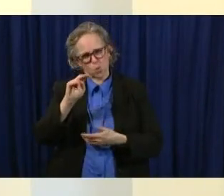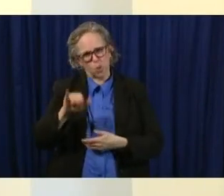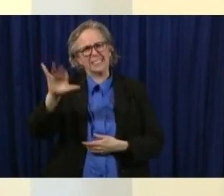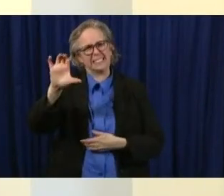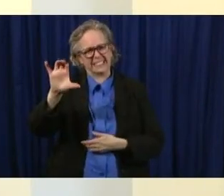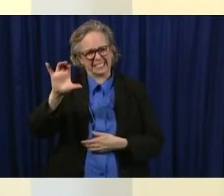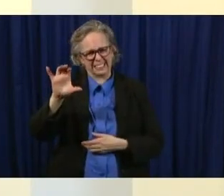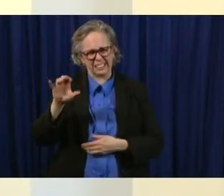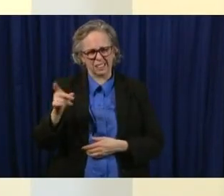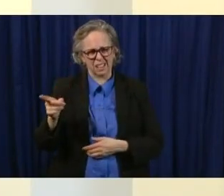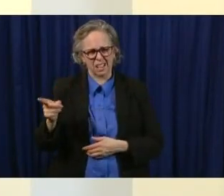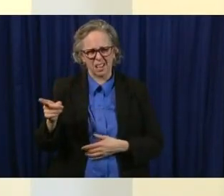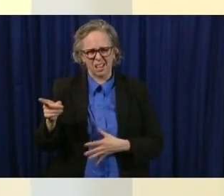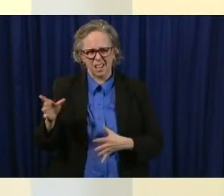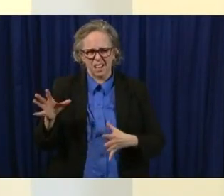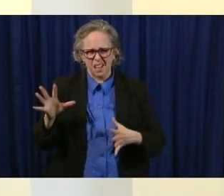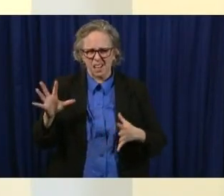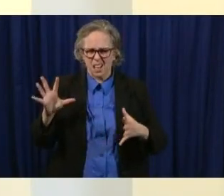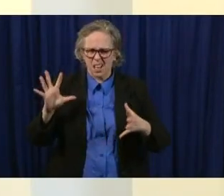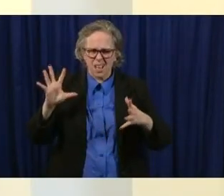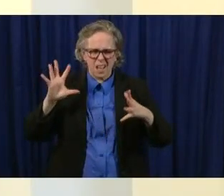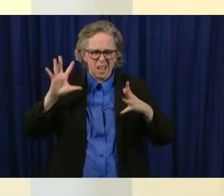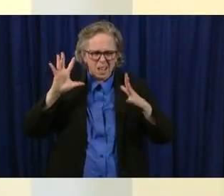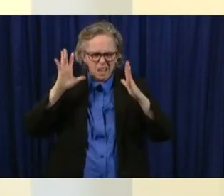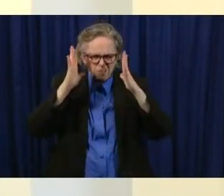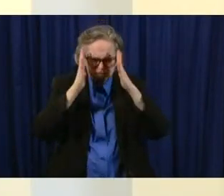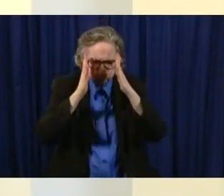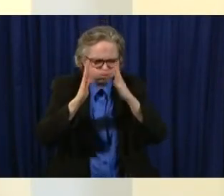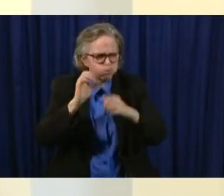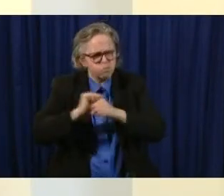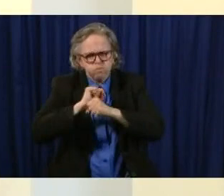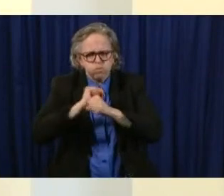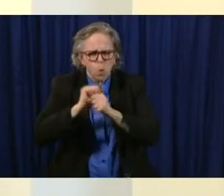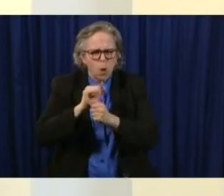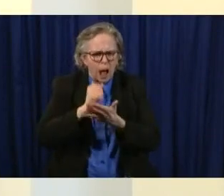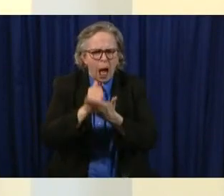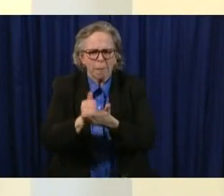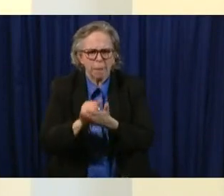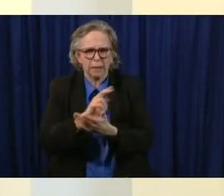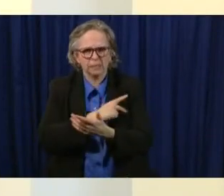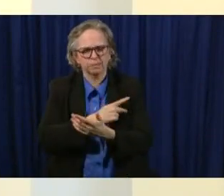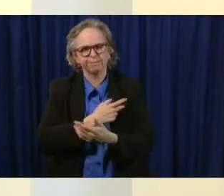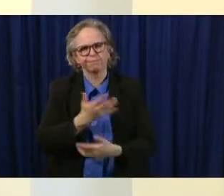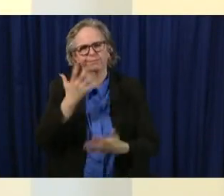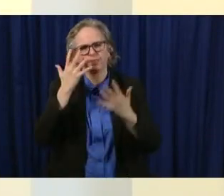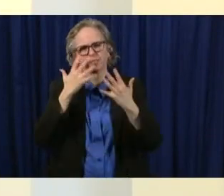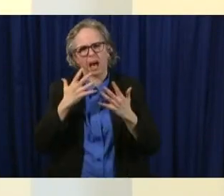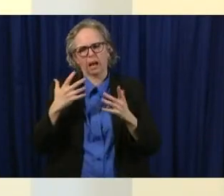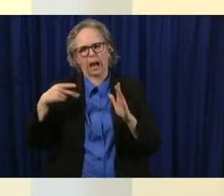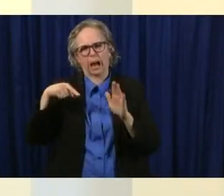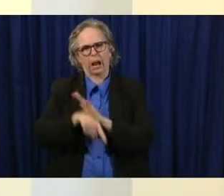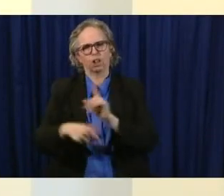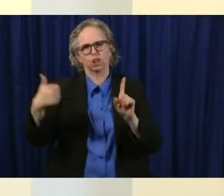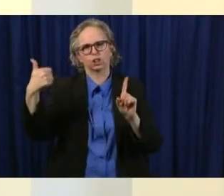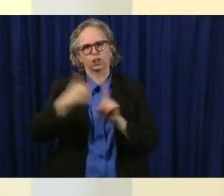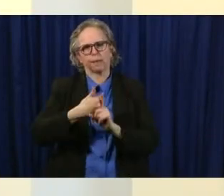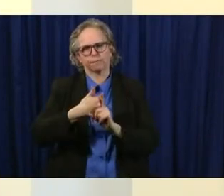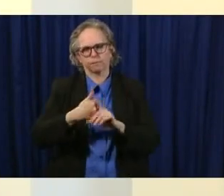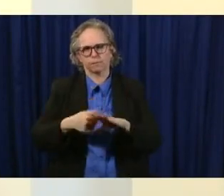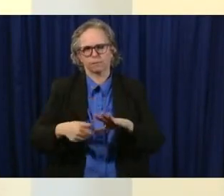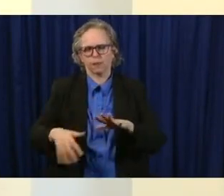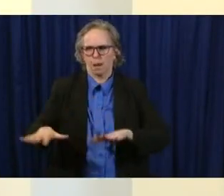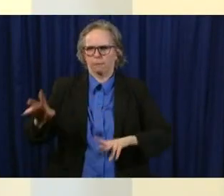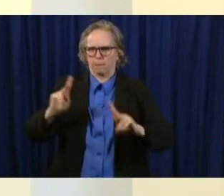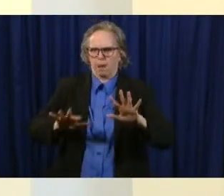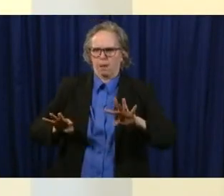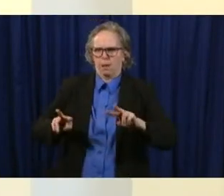patients non-stop and unfortunately took her own life she wasn't someone who had struggled uh with